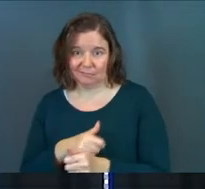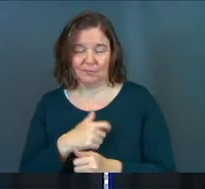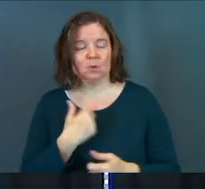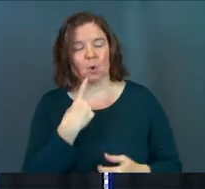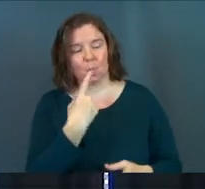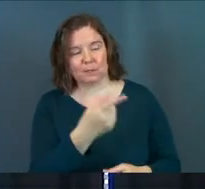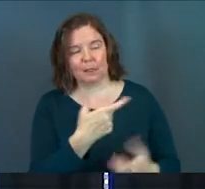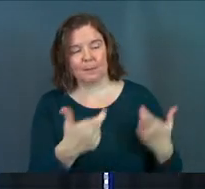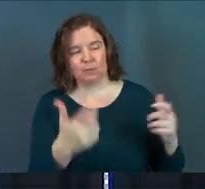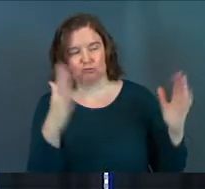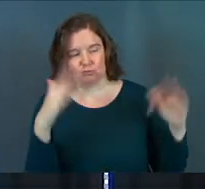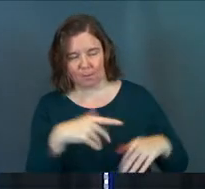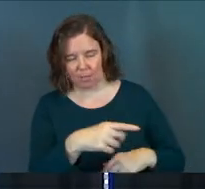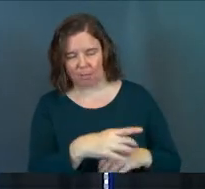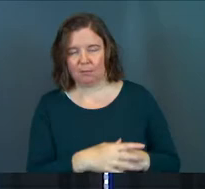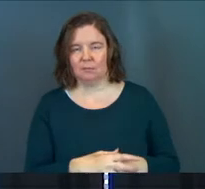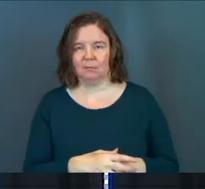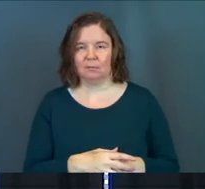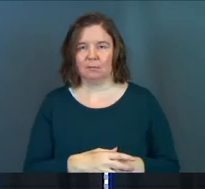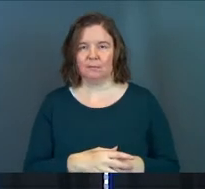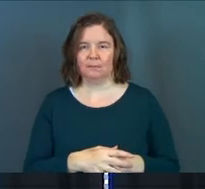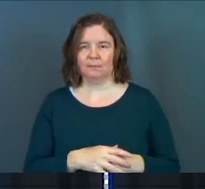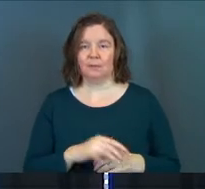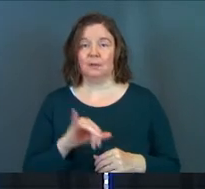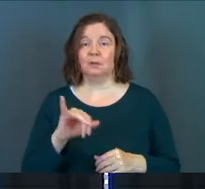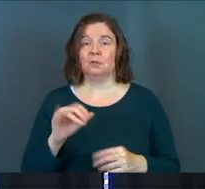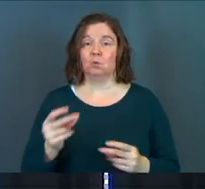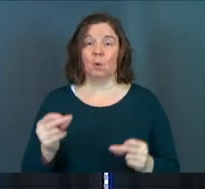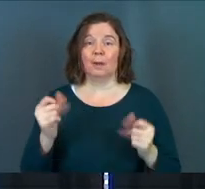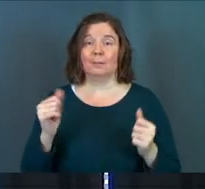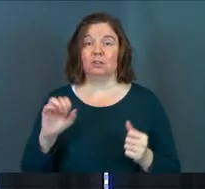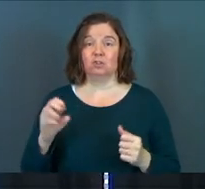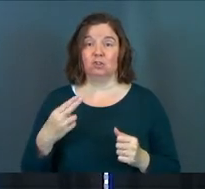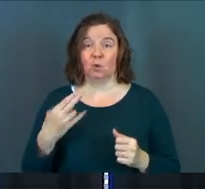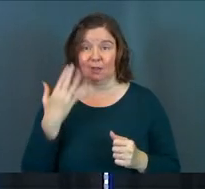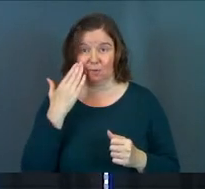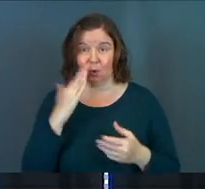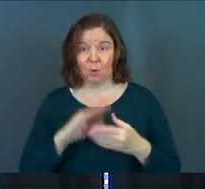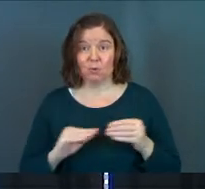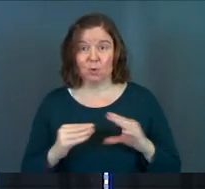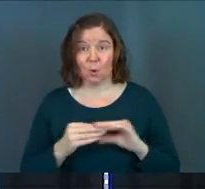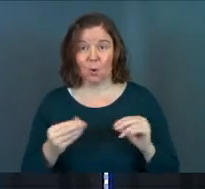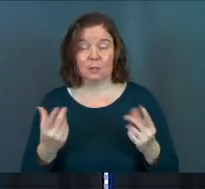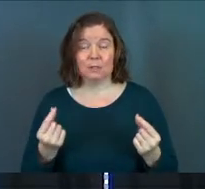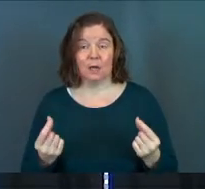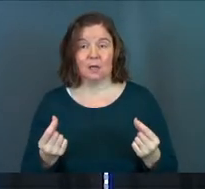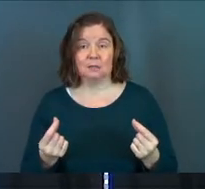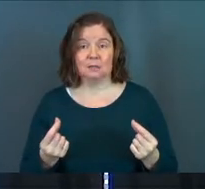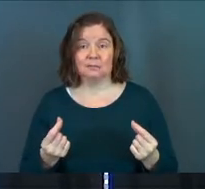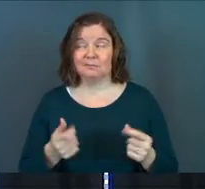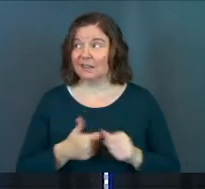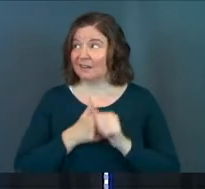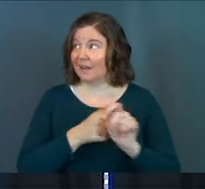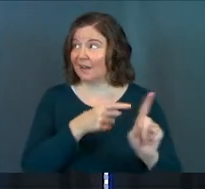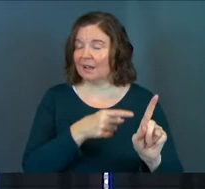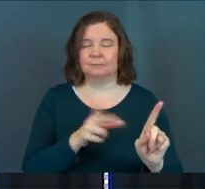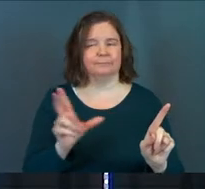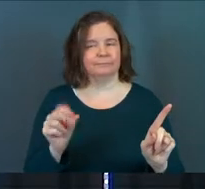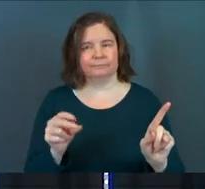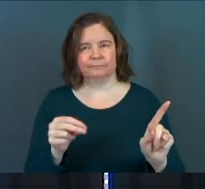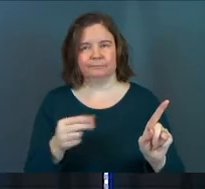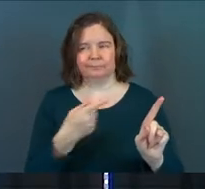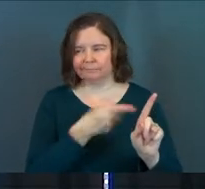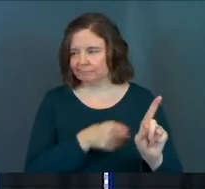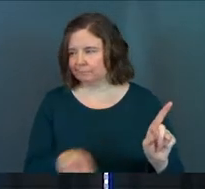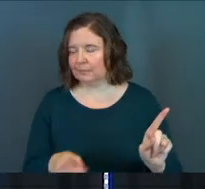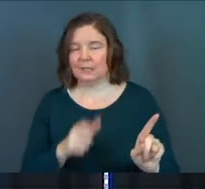Go tell them they're in big trouble, okay? Go to Nineveh. So immediately, if you know the story, what Jonah does is he doesn't go that way. He